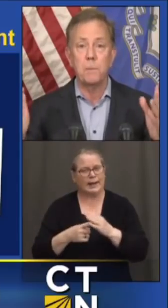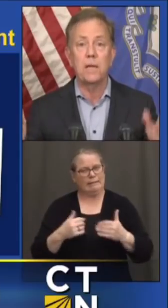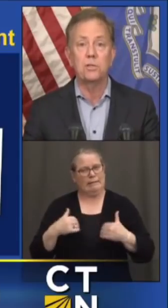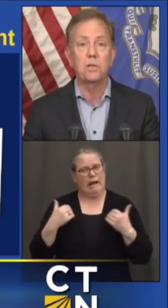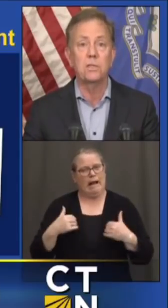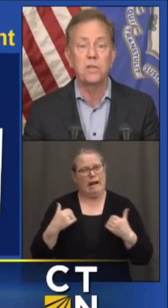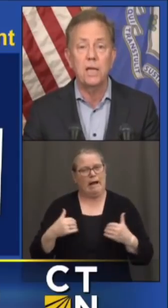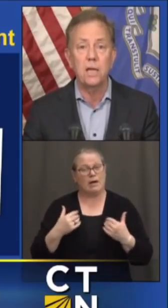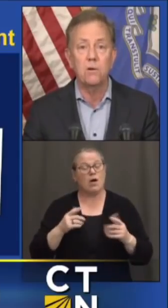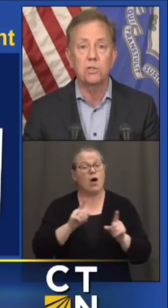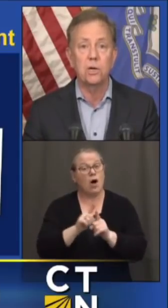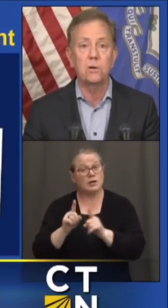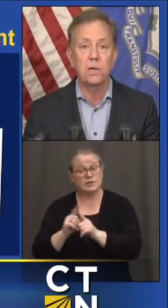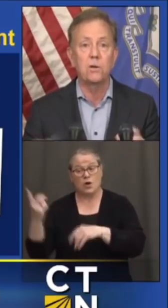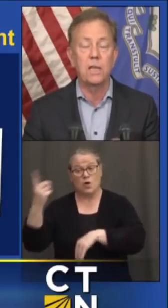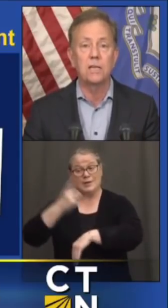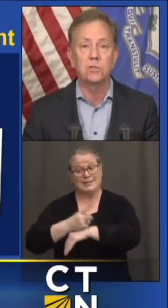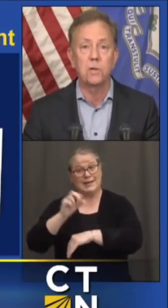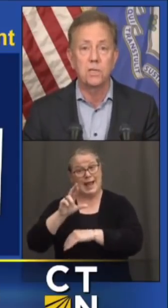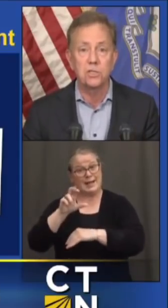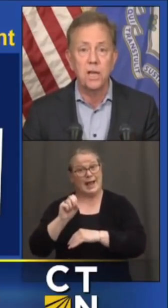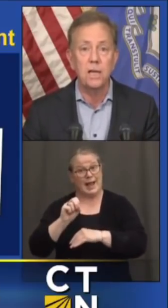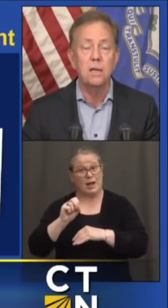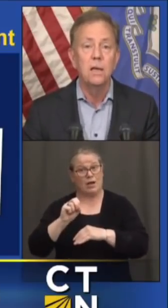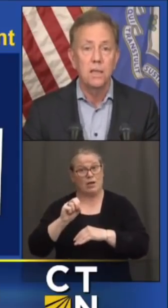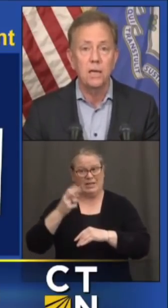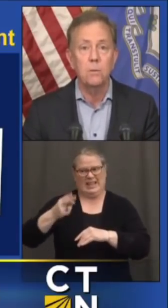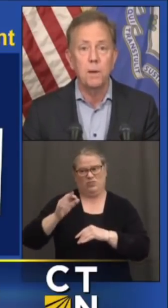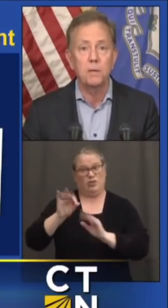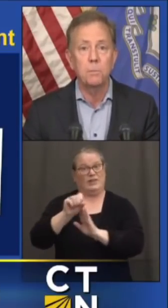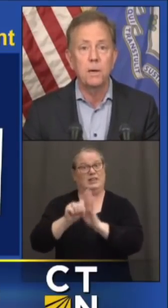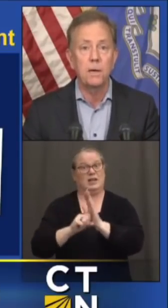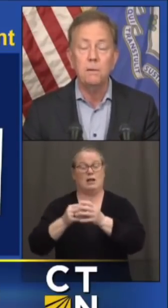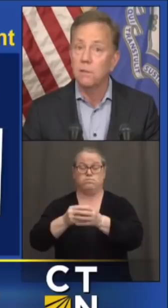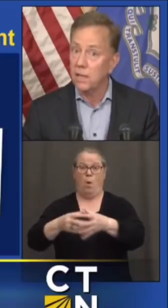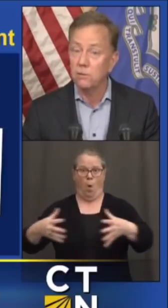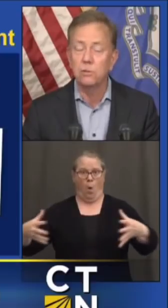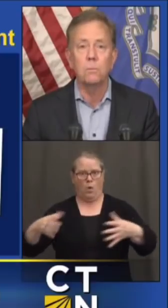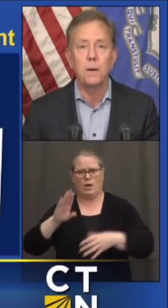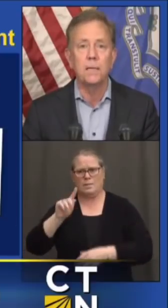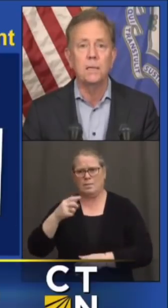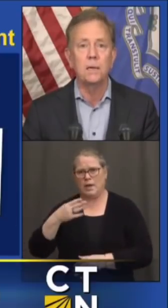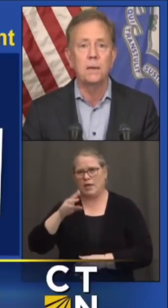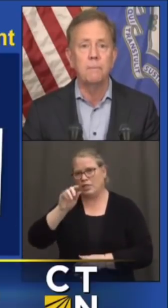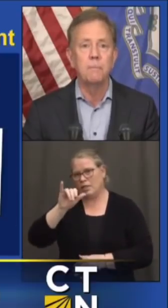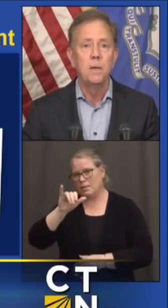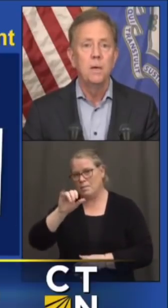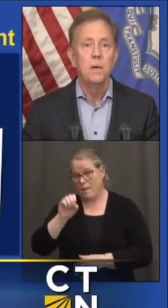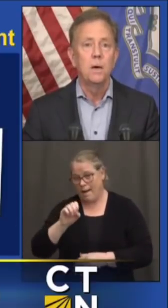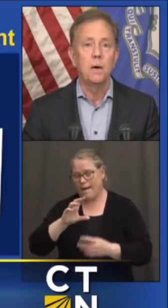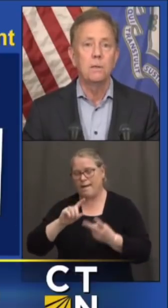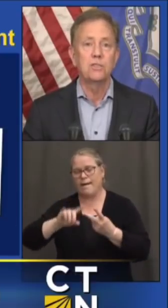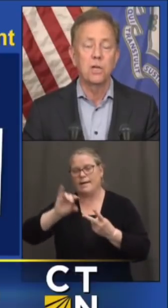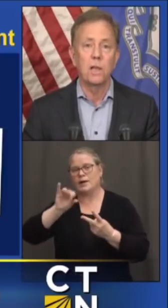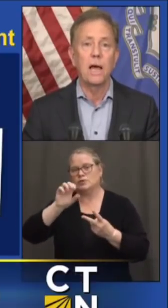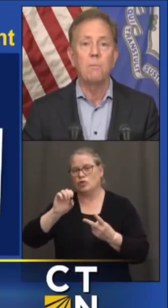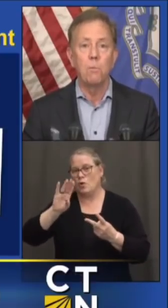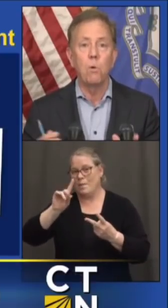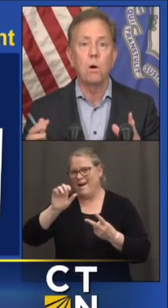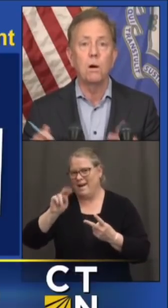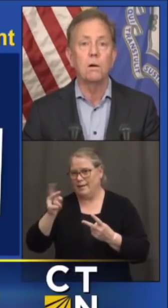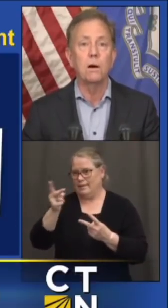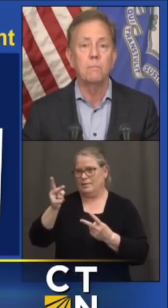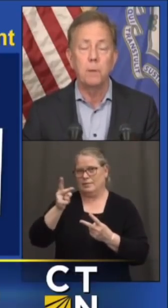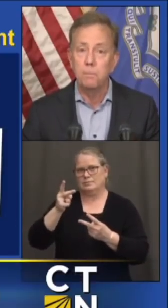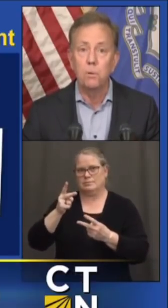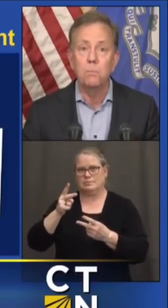biggest expansion in daycare and childcare in the history of the state, thank you, Beth By, thank you, Joe Biden. It's going to allow